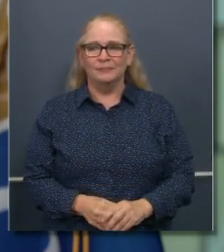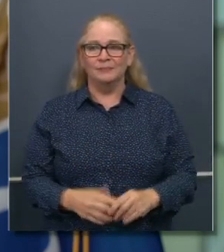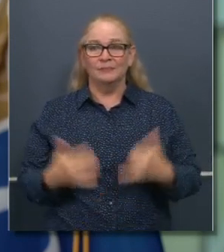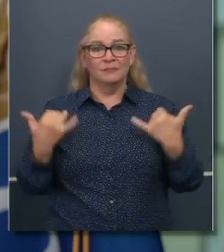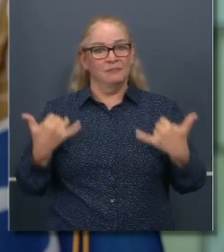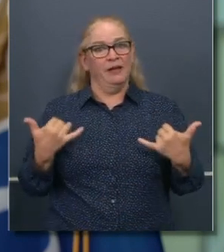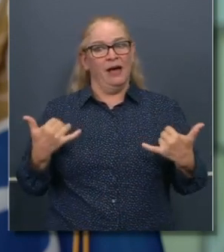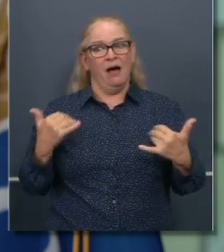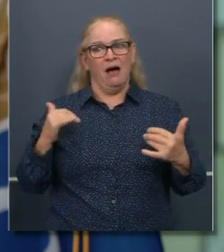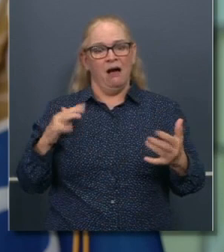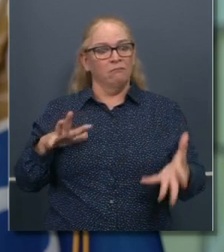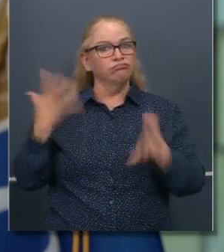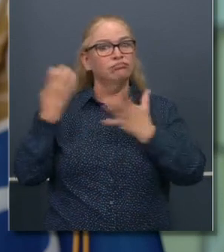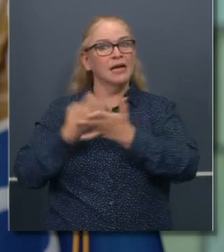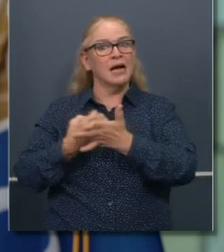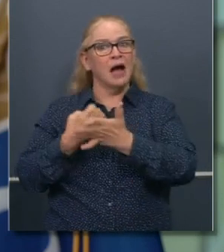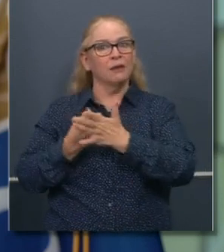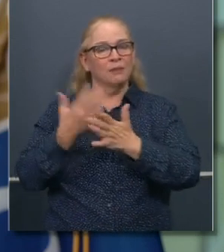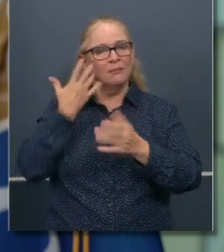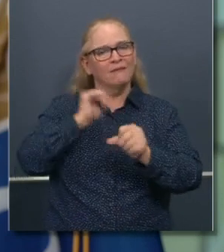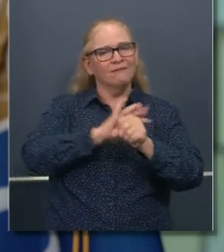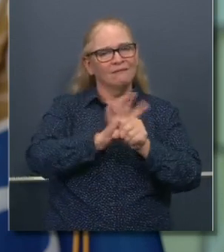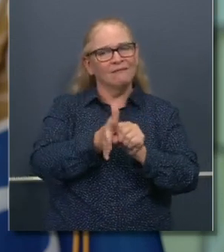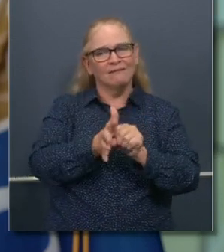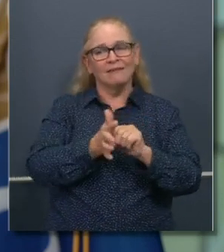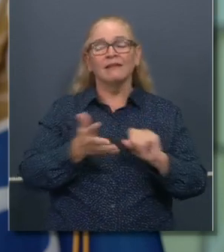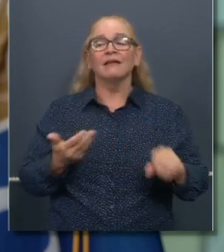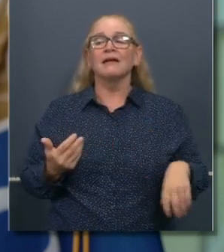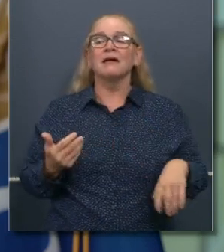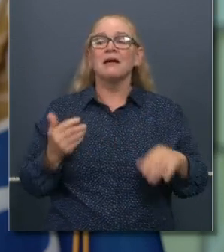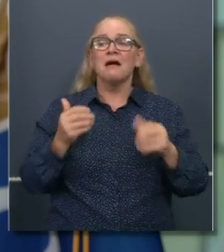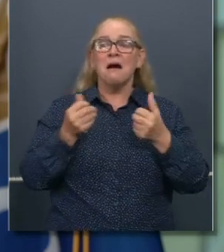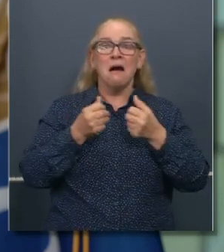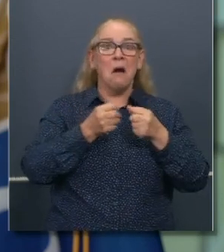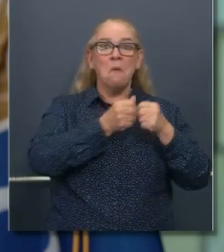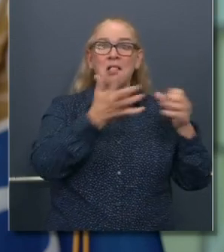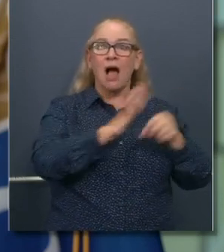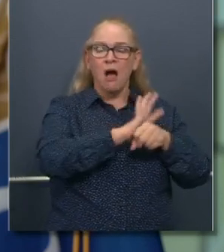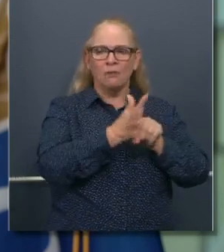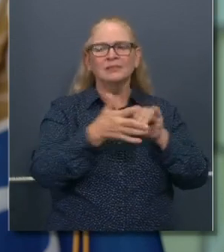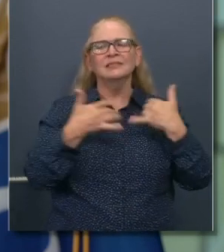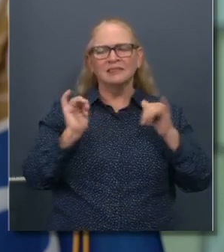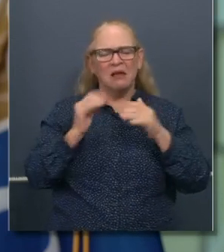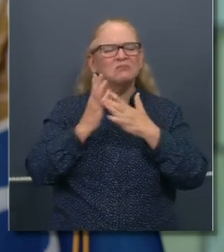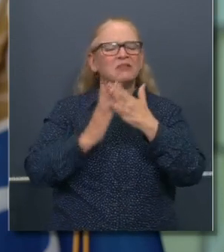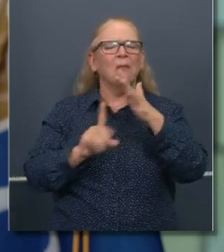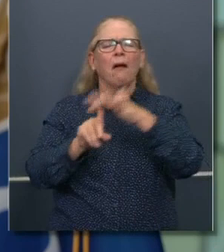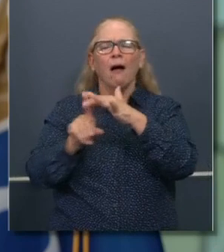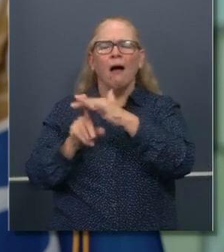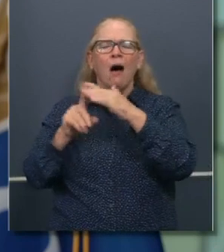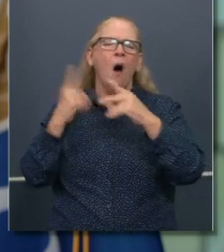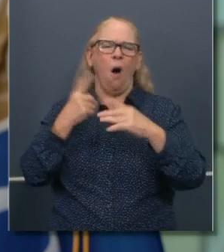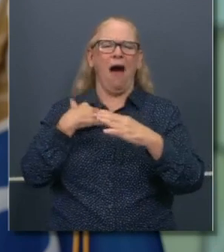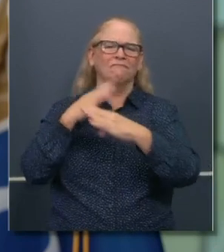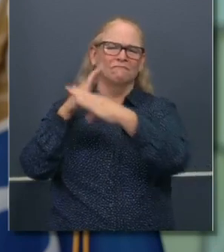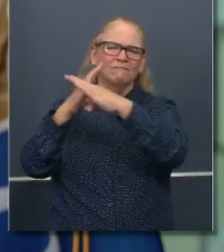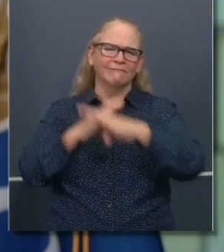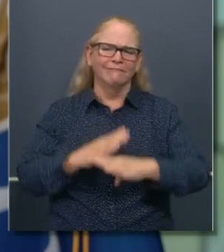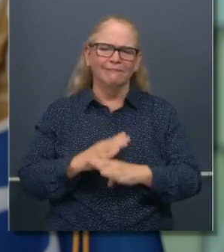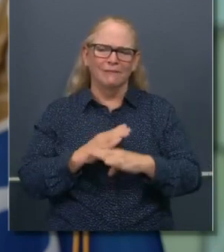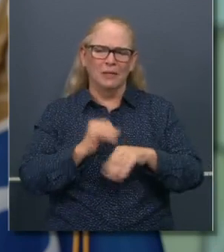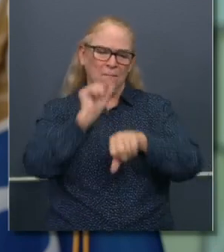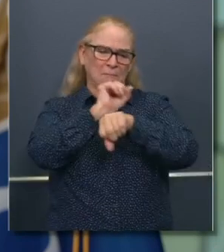even in a good economy, dealing with the setbacks, even in a good economy, the surprises, the things you never anticipated, never